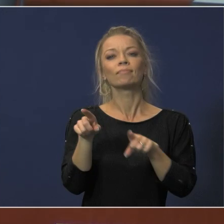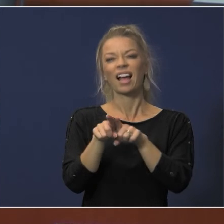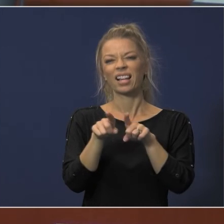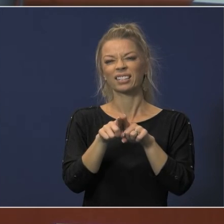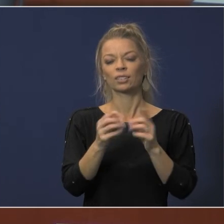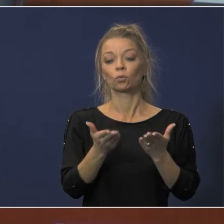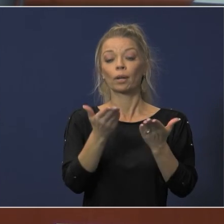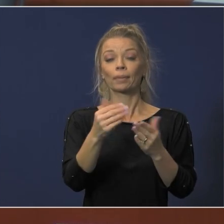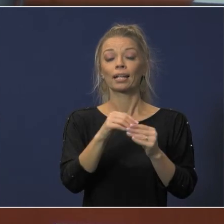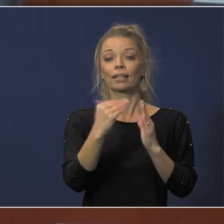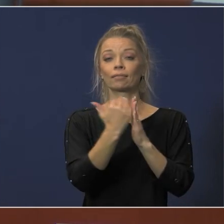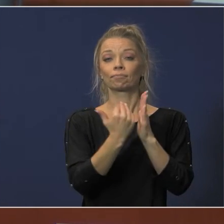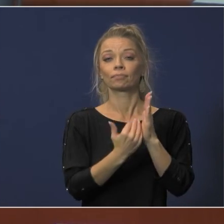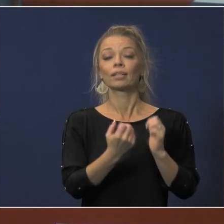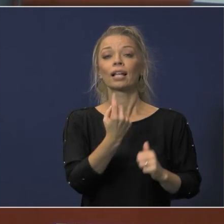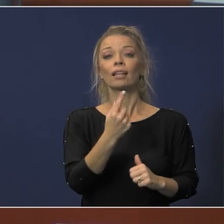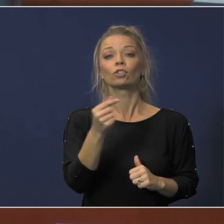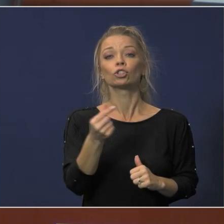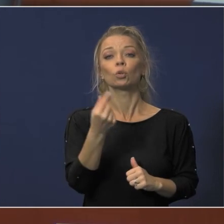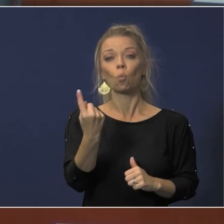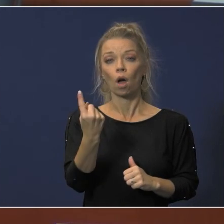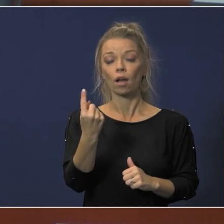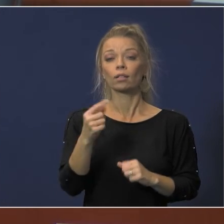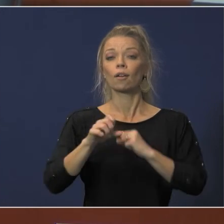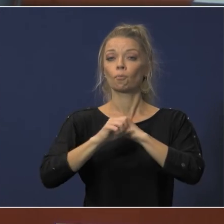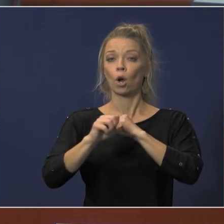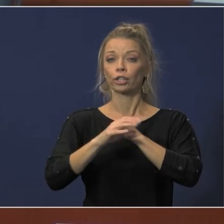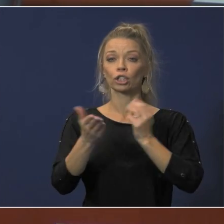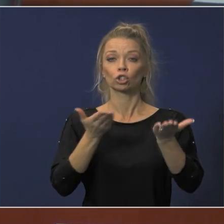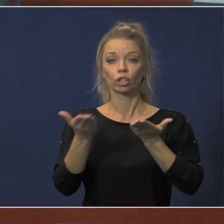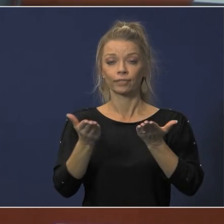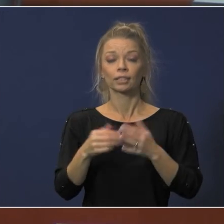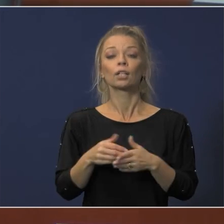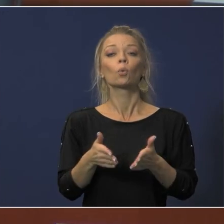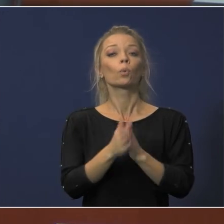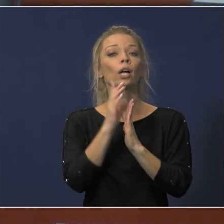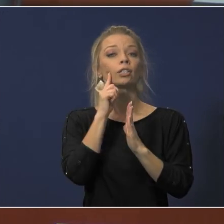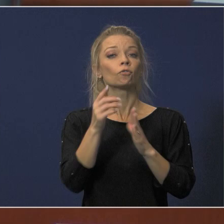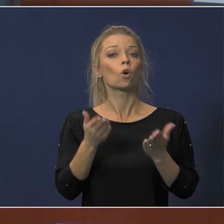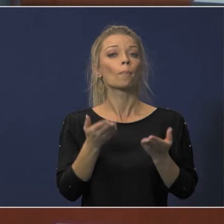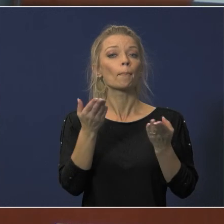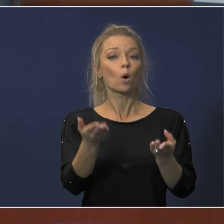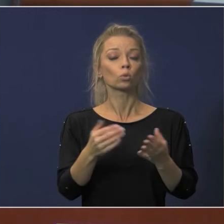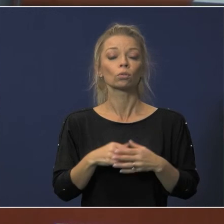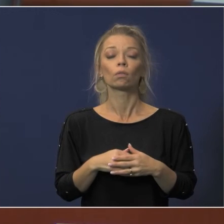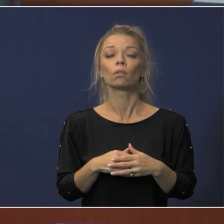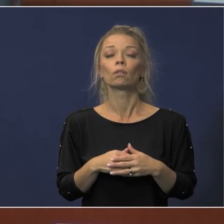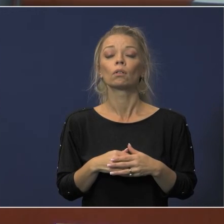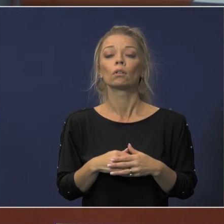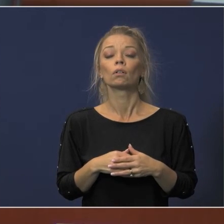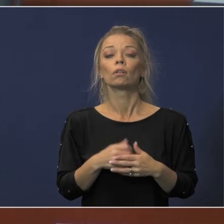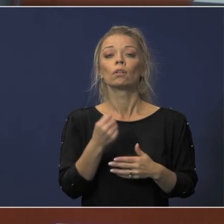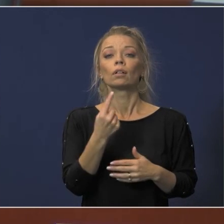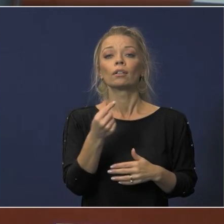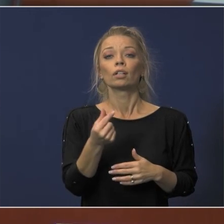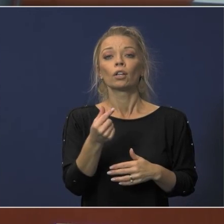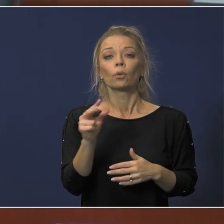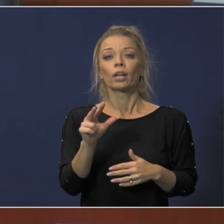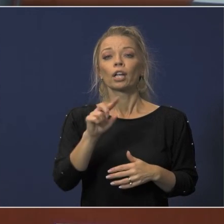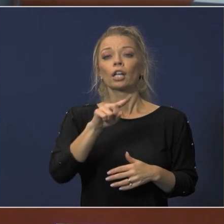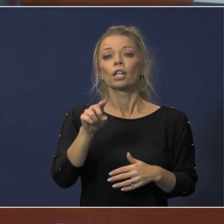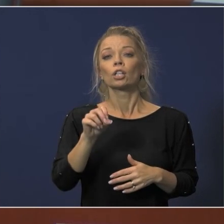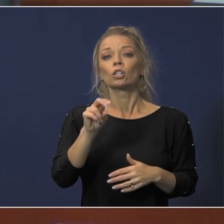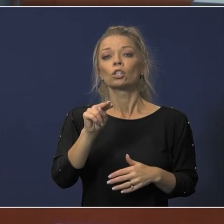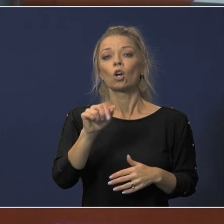11g1 marketing services request for proposal 11g3 zonar annual